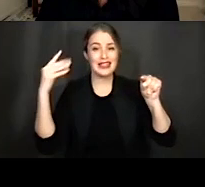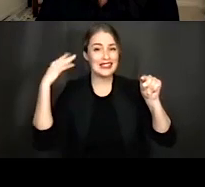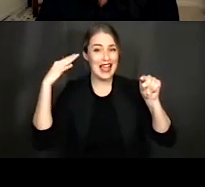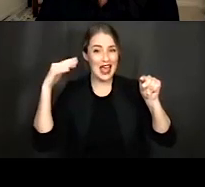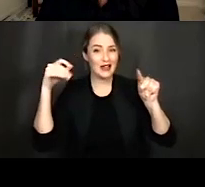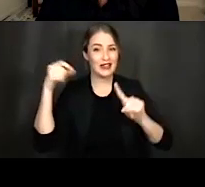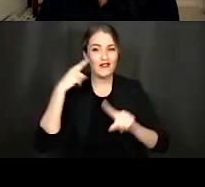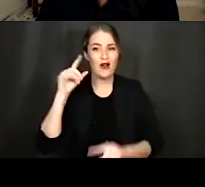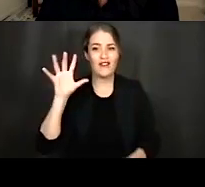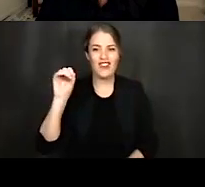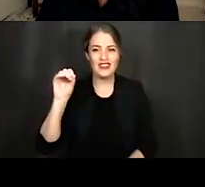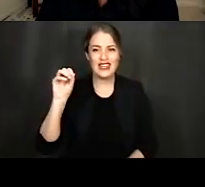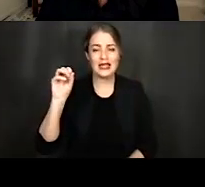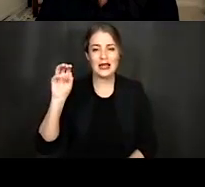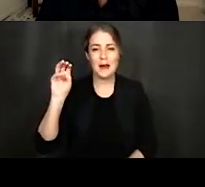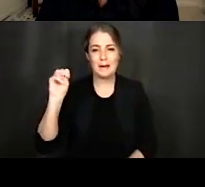milliseconds.